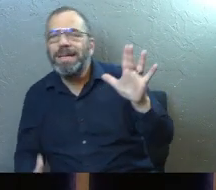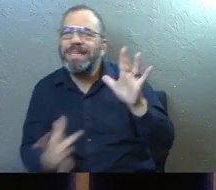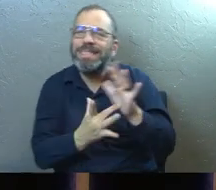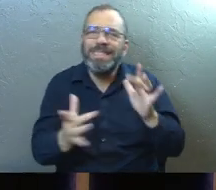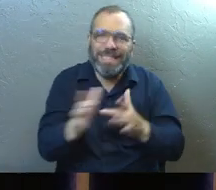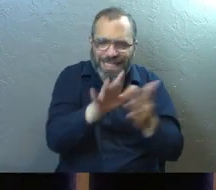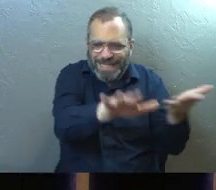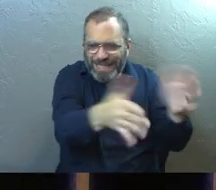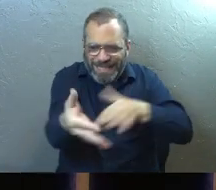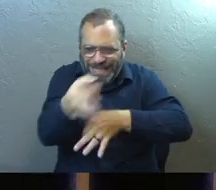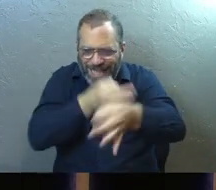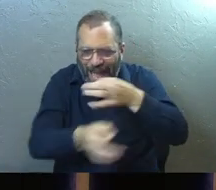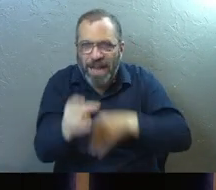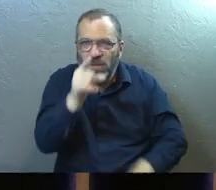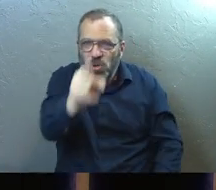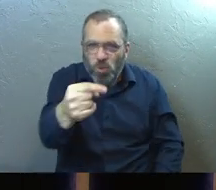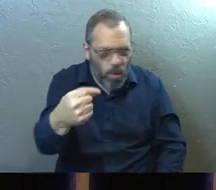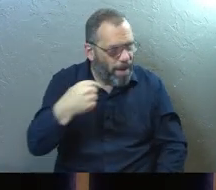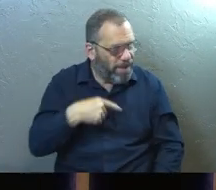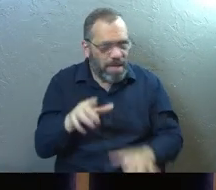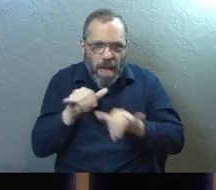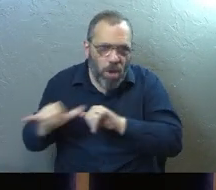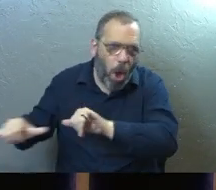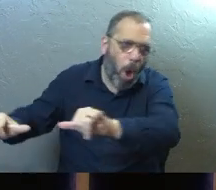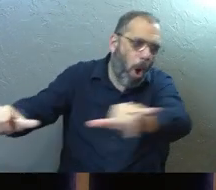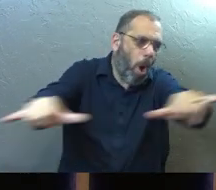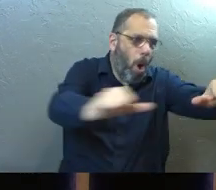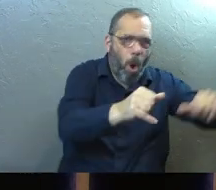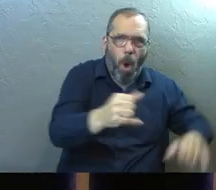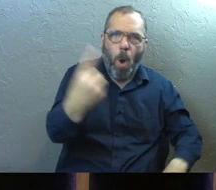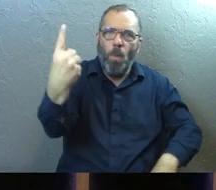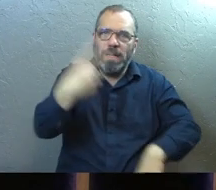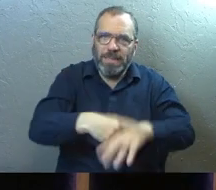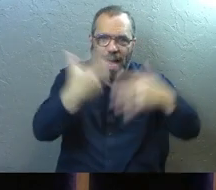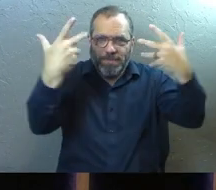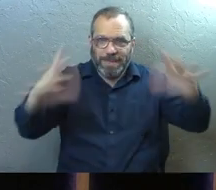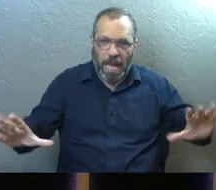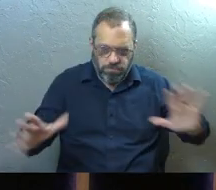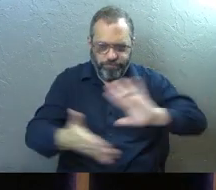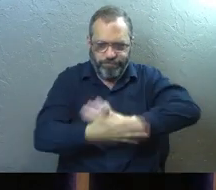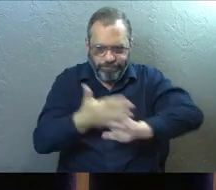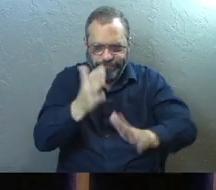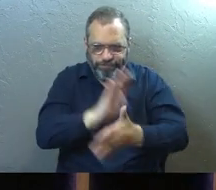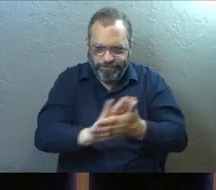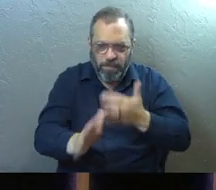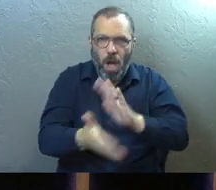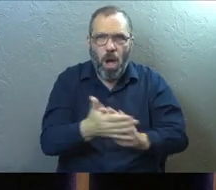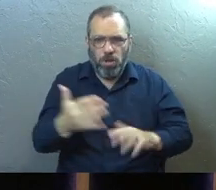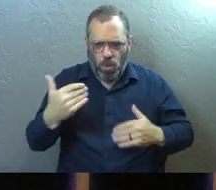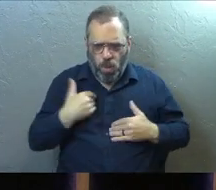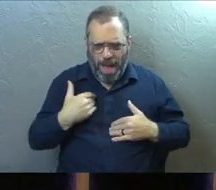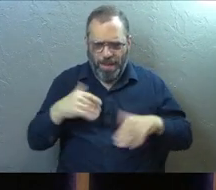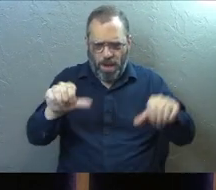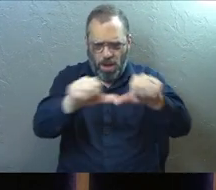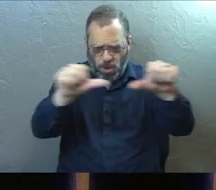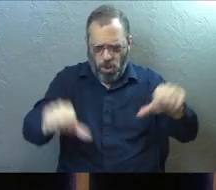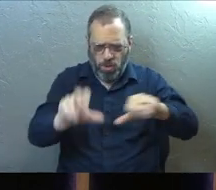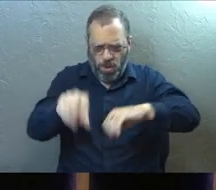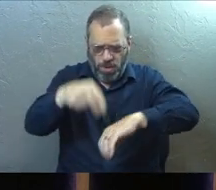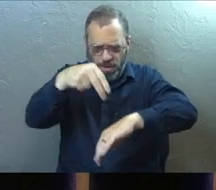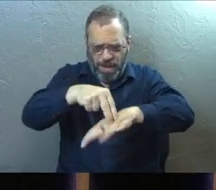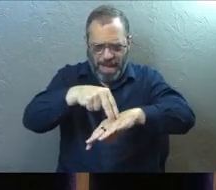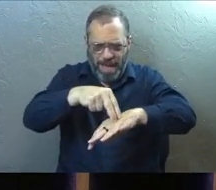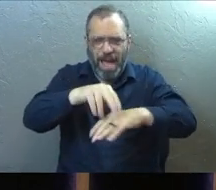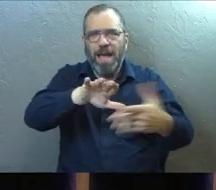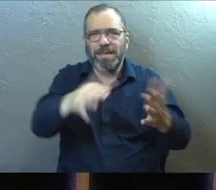Jesus died for you. Died for all of you. Once for all, the scripture says. So why in the world am I getting up on an altar?